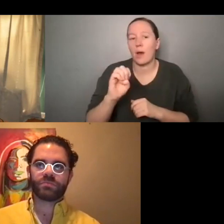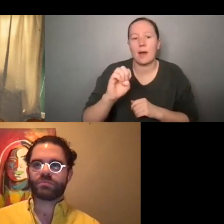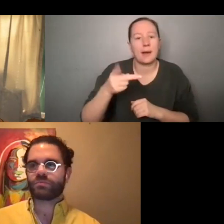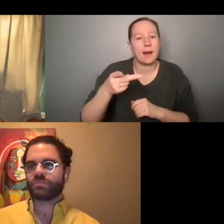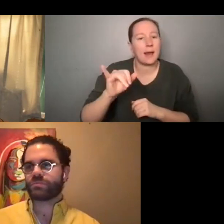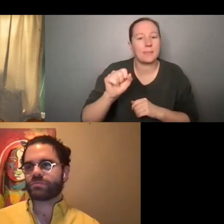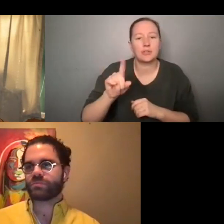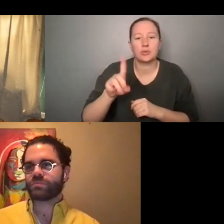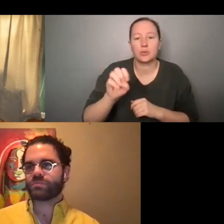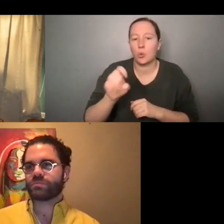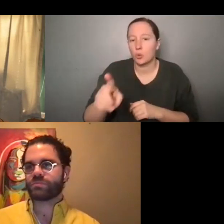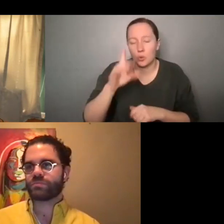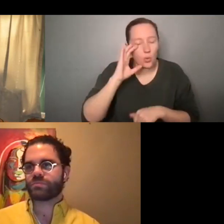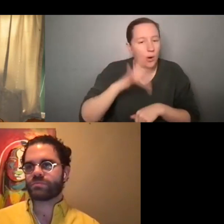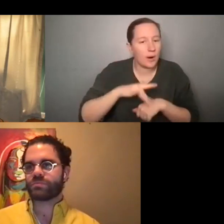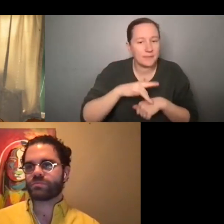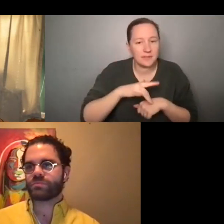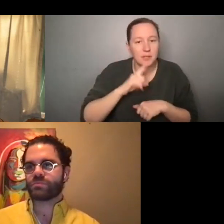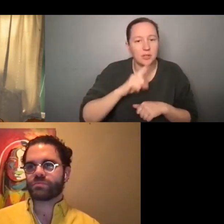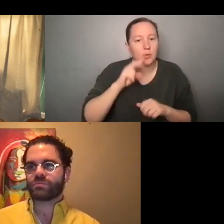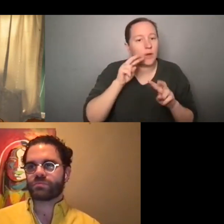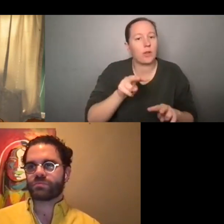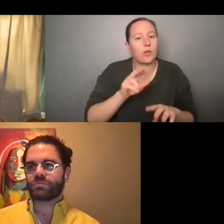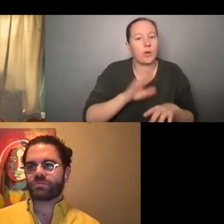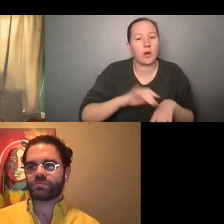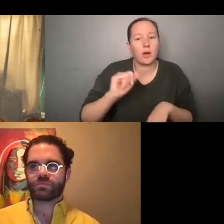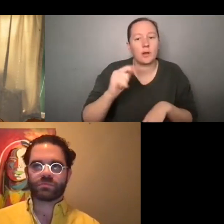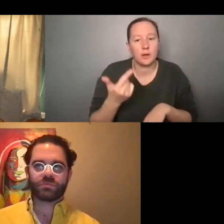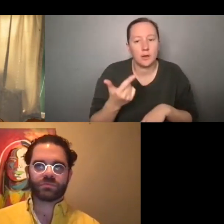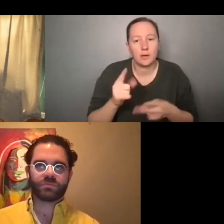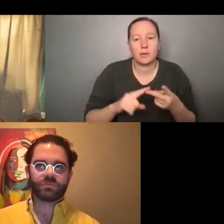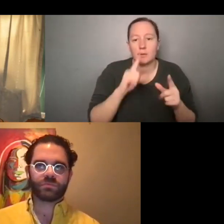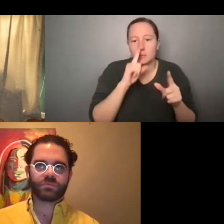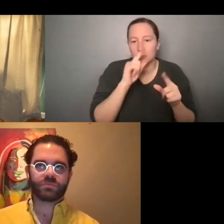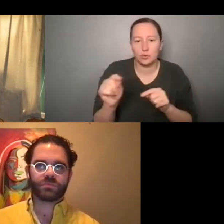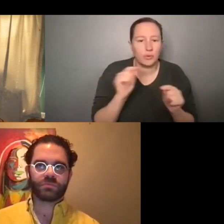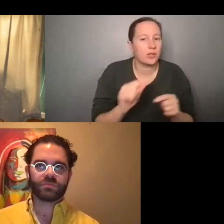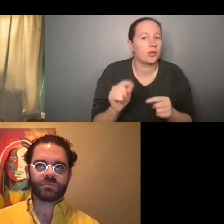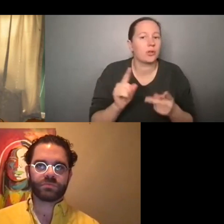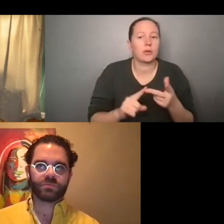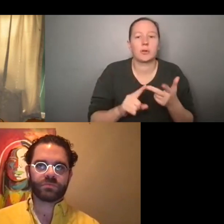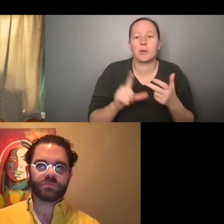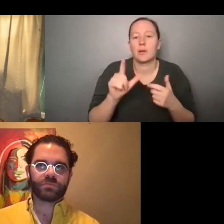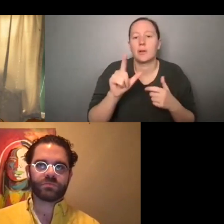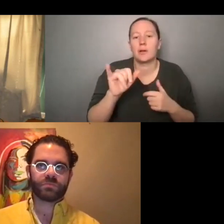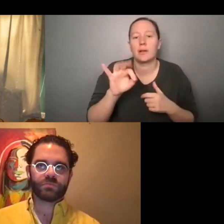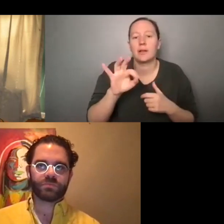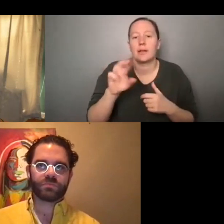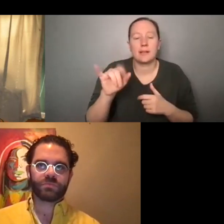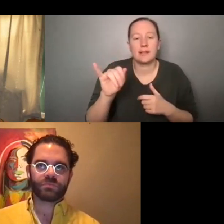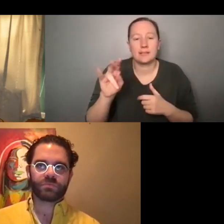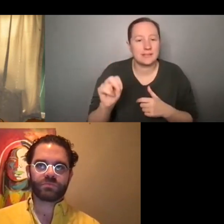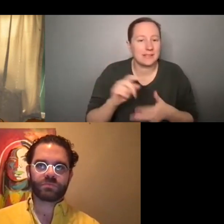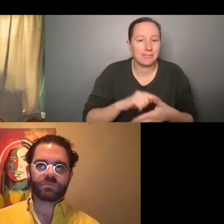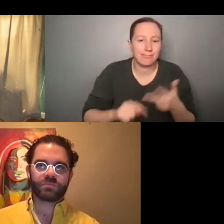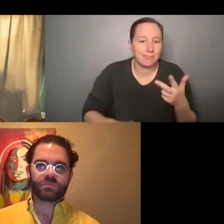And then, uh, you can look them up on IG, uh, Twitter, anything LinkedIn. Um,